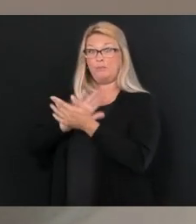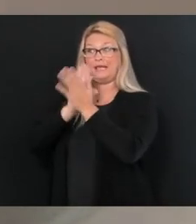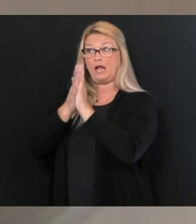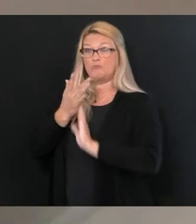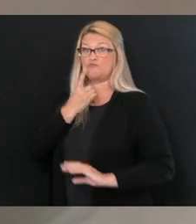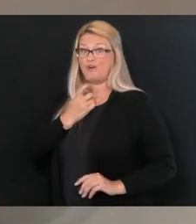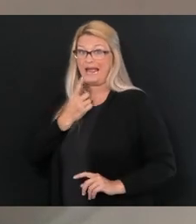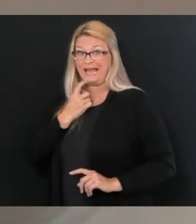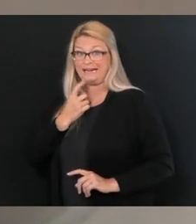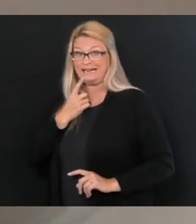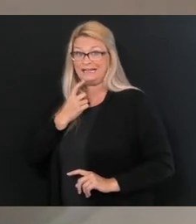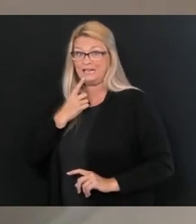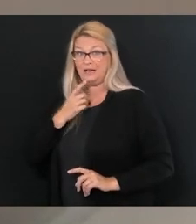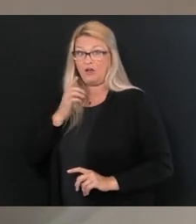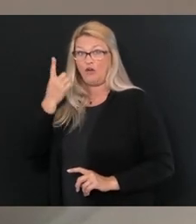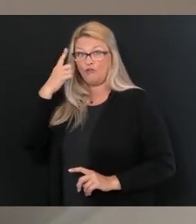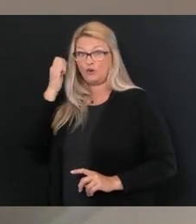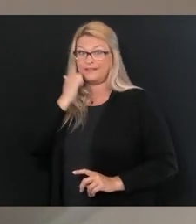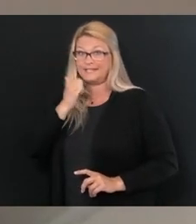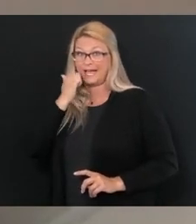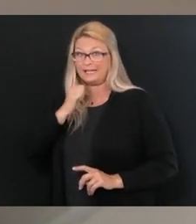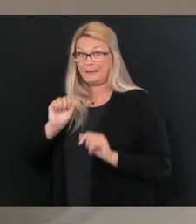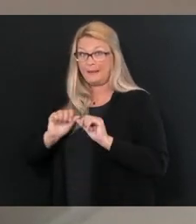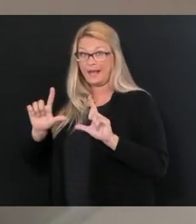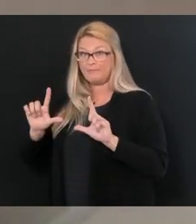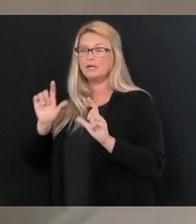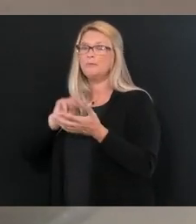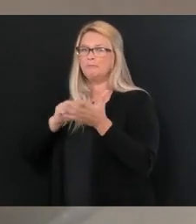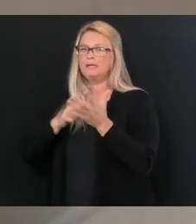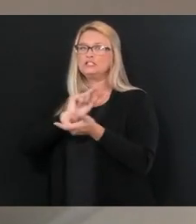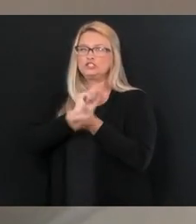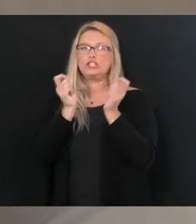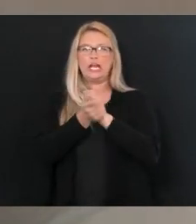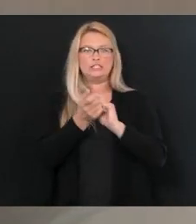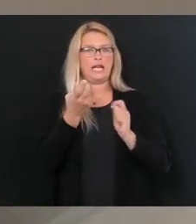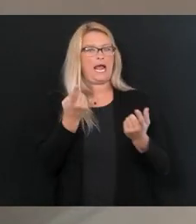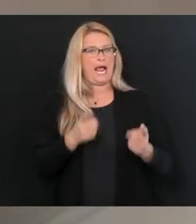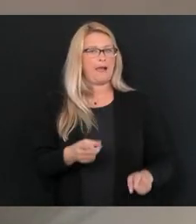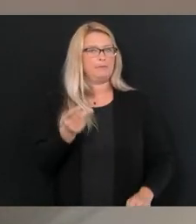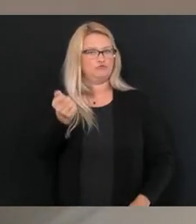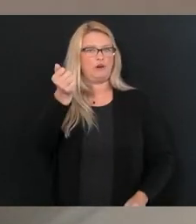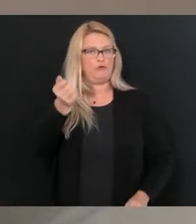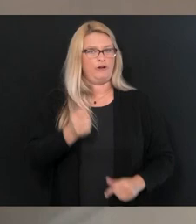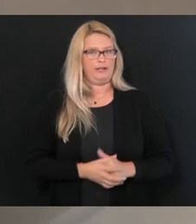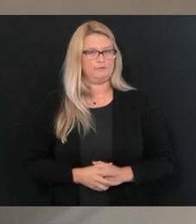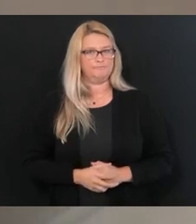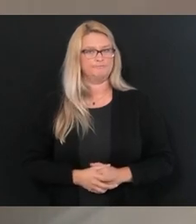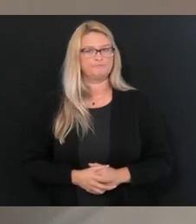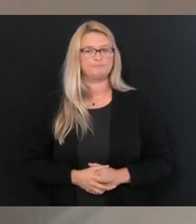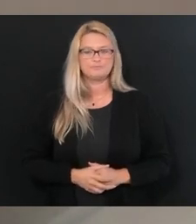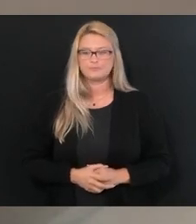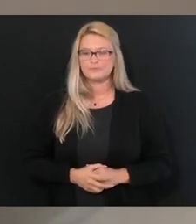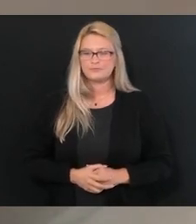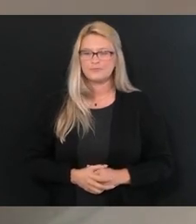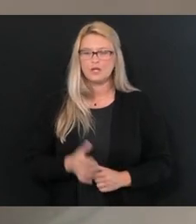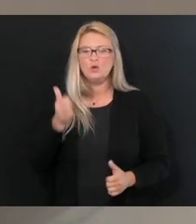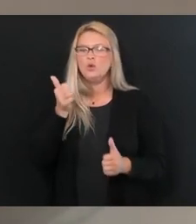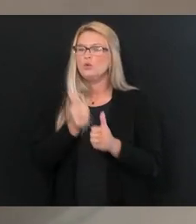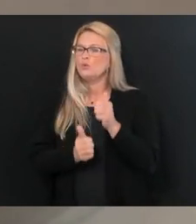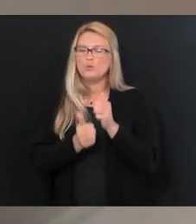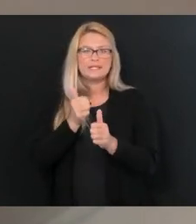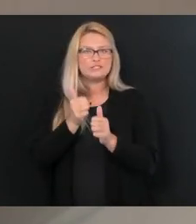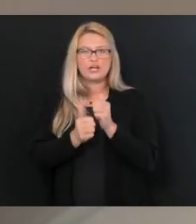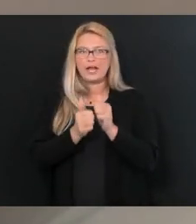a county goes into red, that change will be made right away. And as we have said before, whichever metric, whether